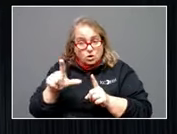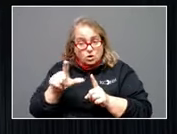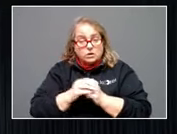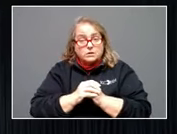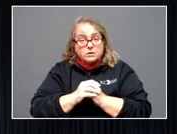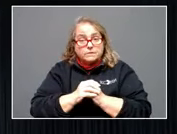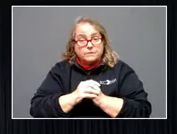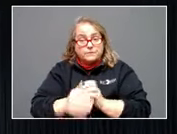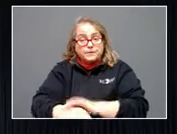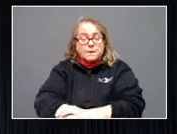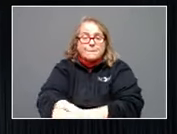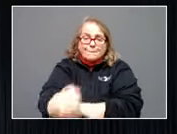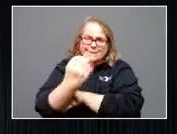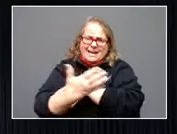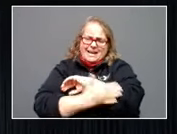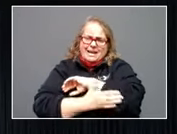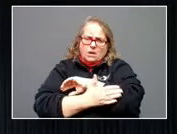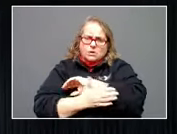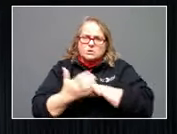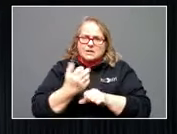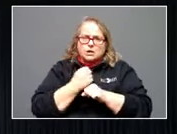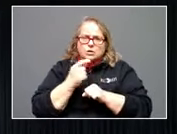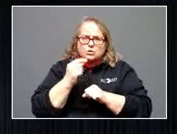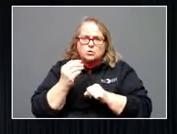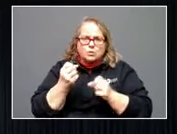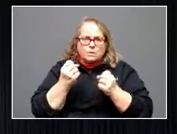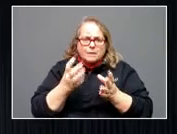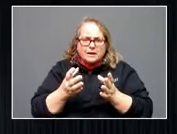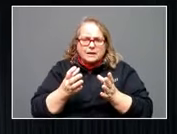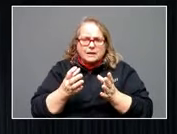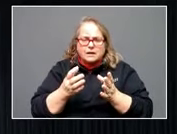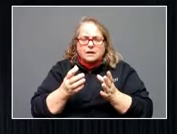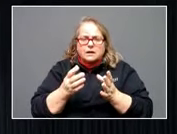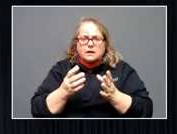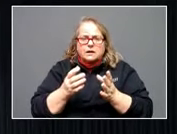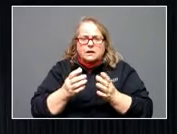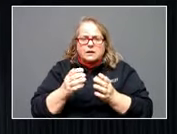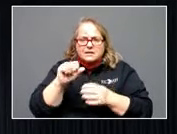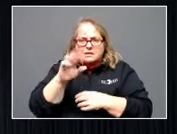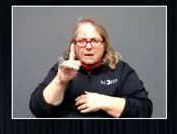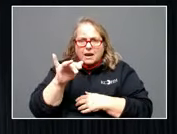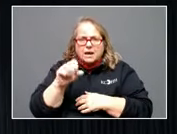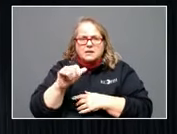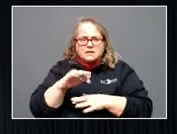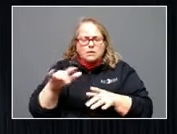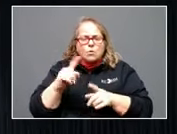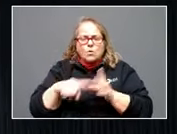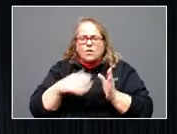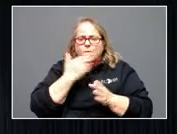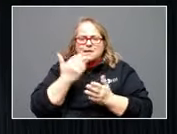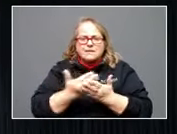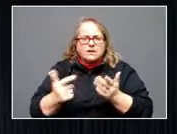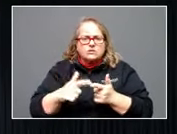a lot of counties have been getting too many supplies as far as clothing and certain things. So what are the best things now if people want to